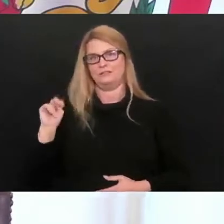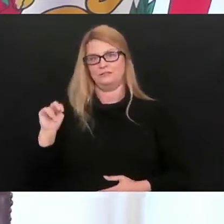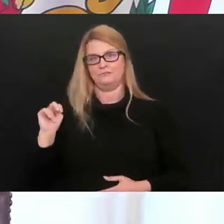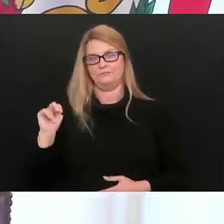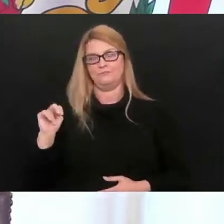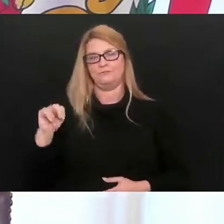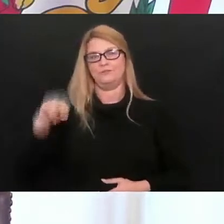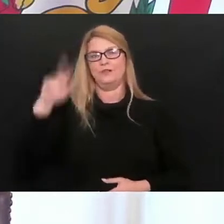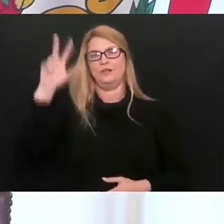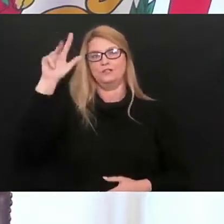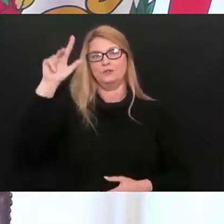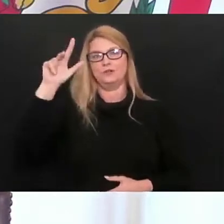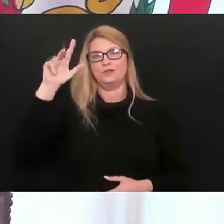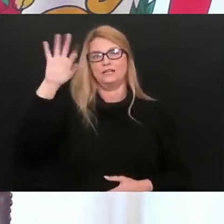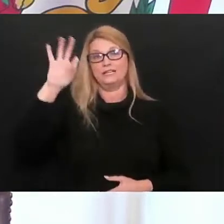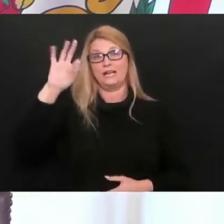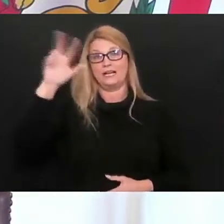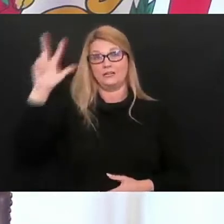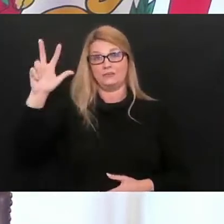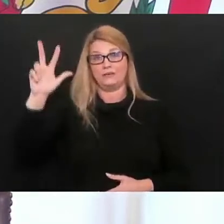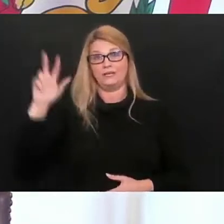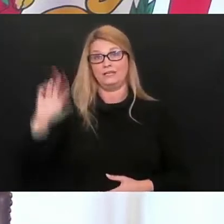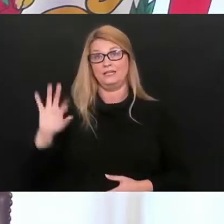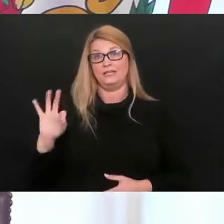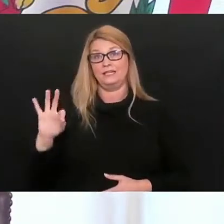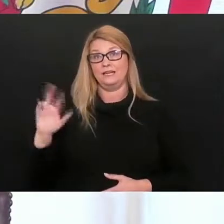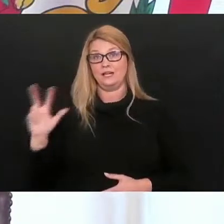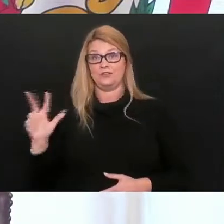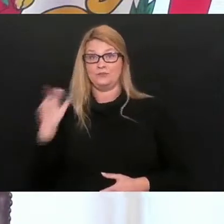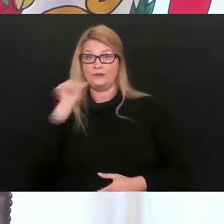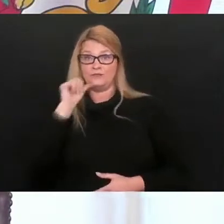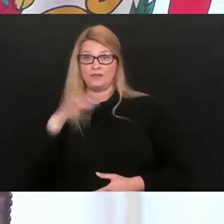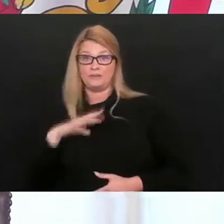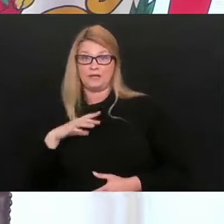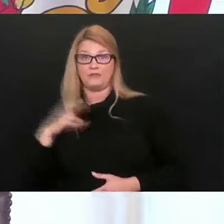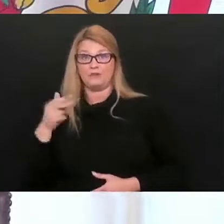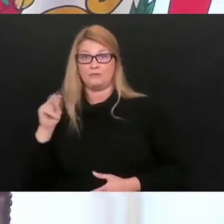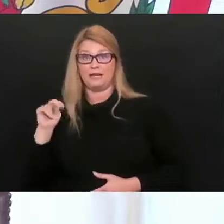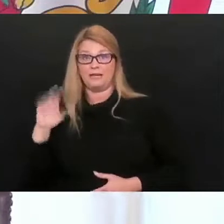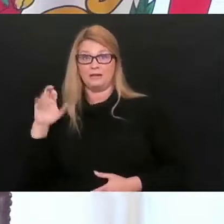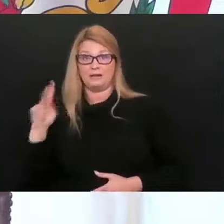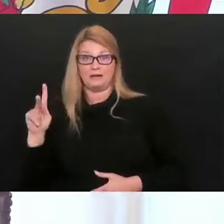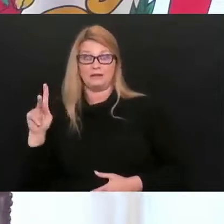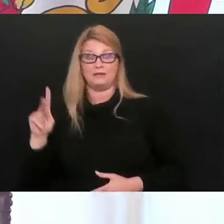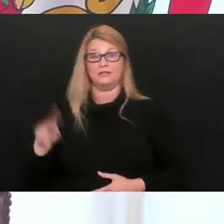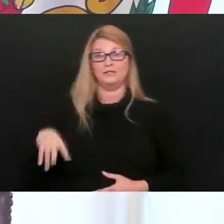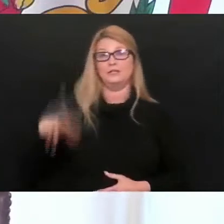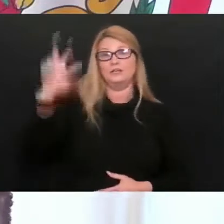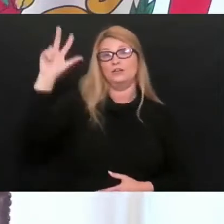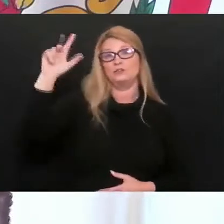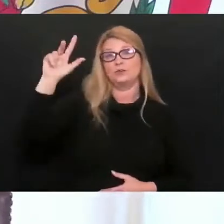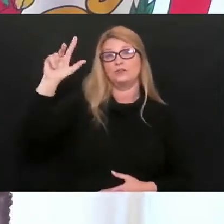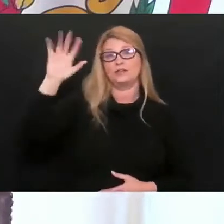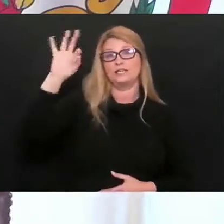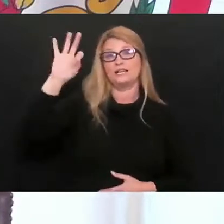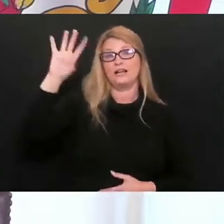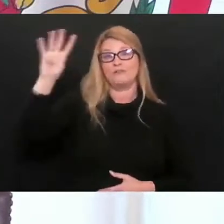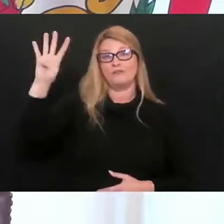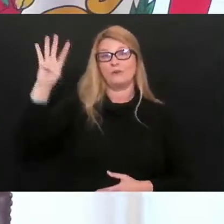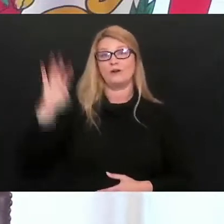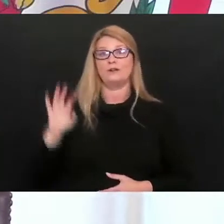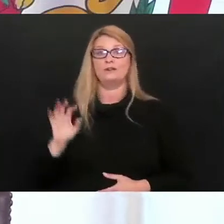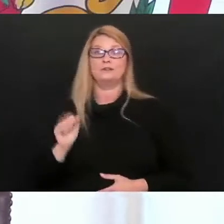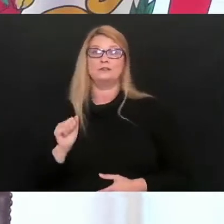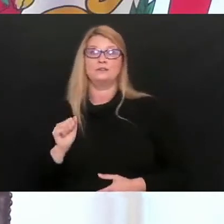Our 2,393rd death, a 93-year-old female from Hancock County. Our 2,394th